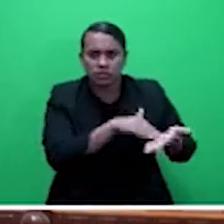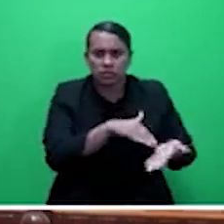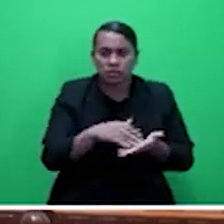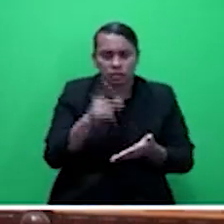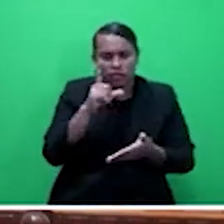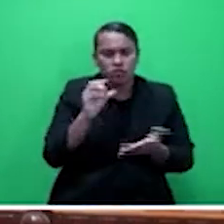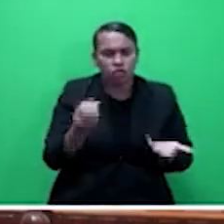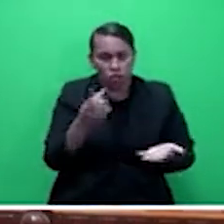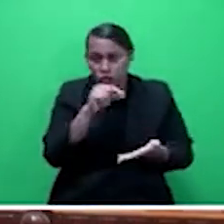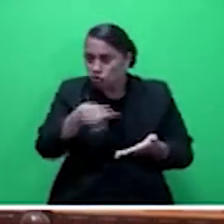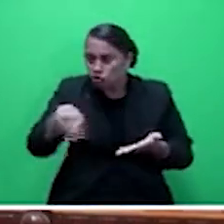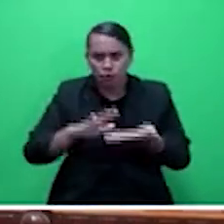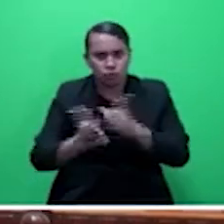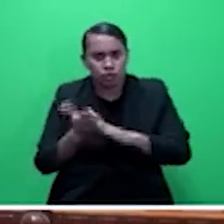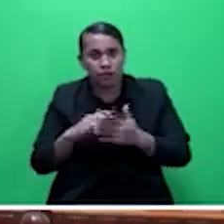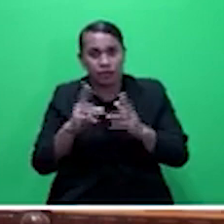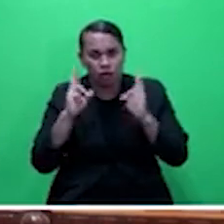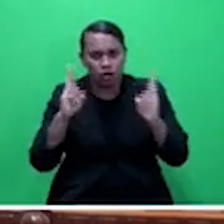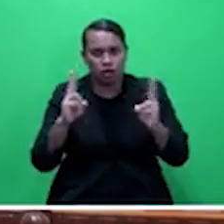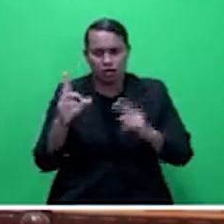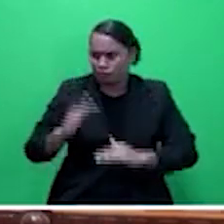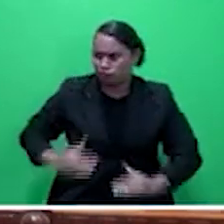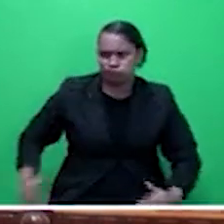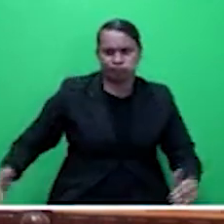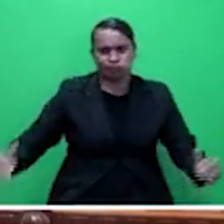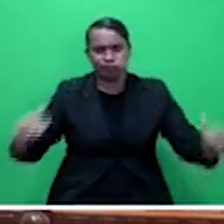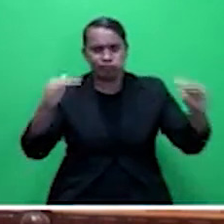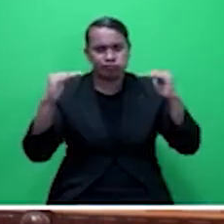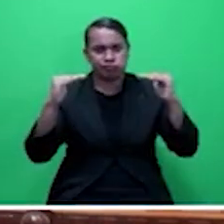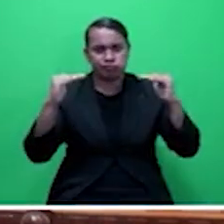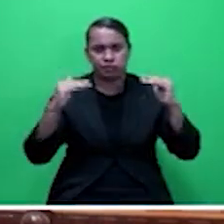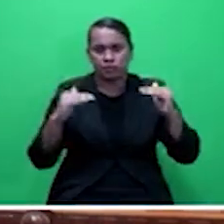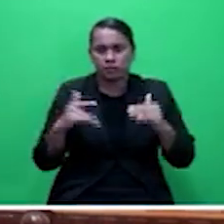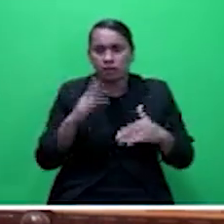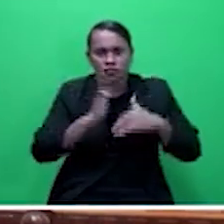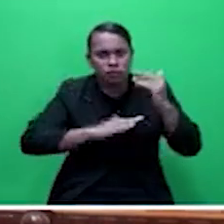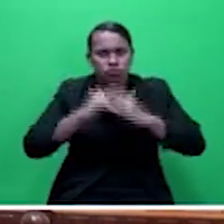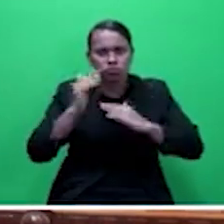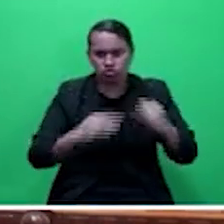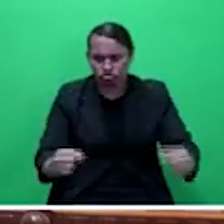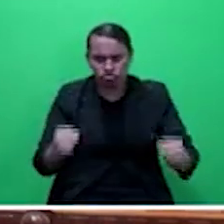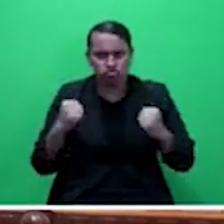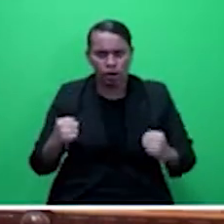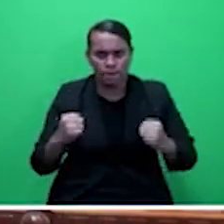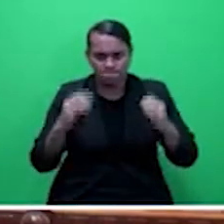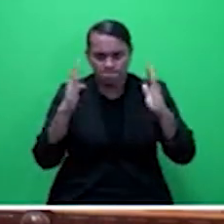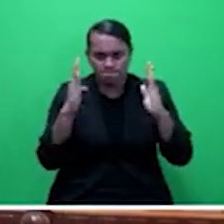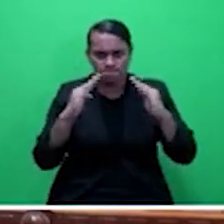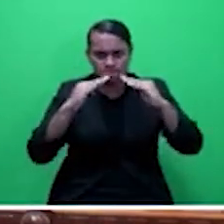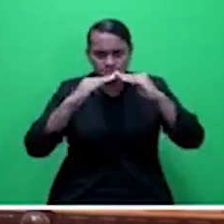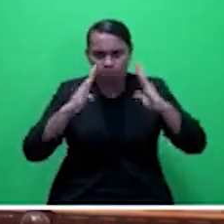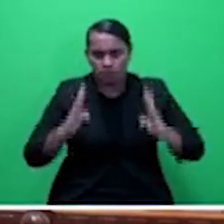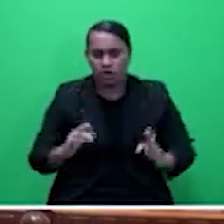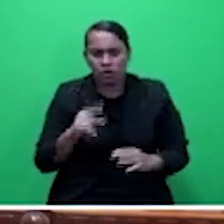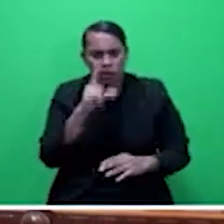standard, so that they can qualify to be insured.